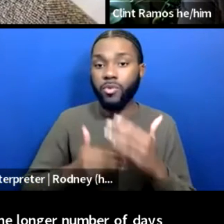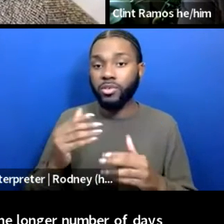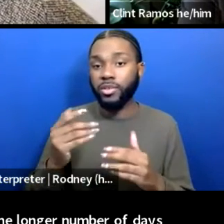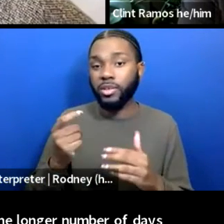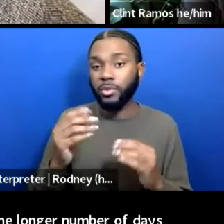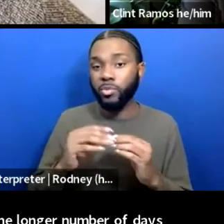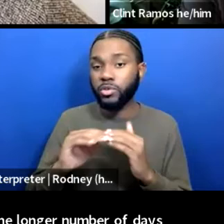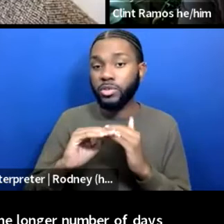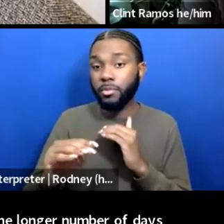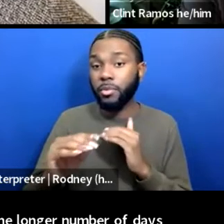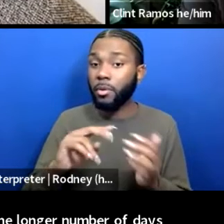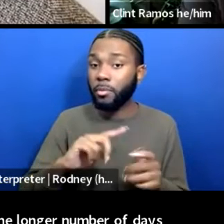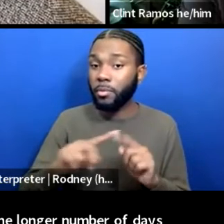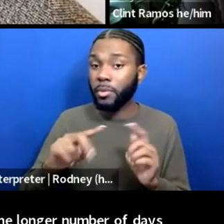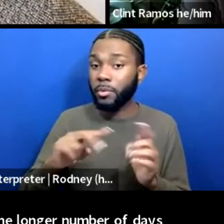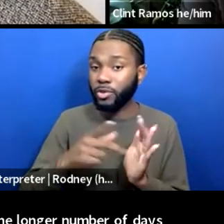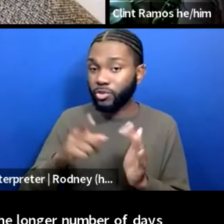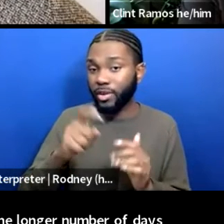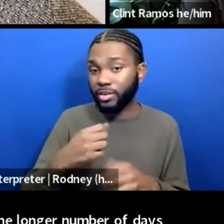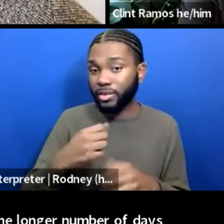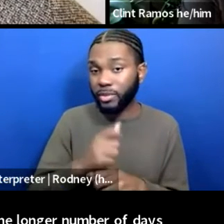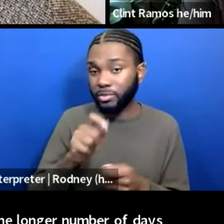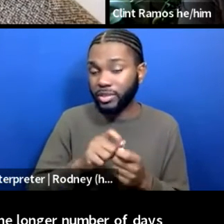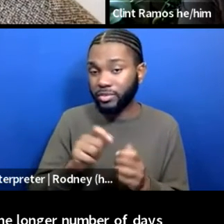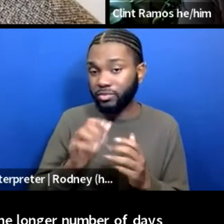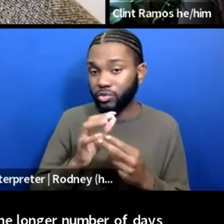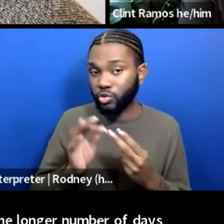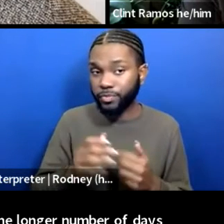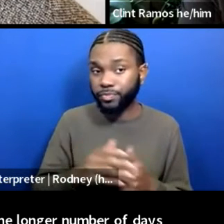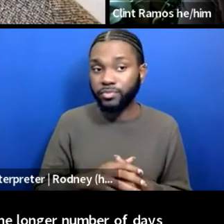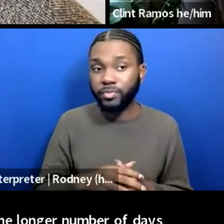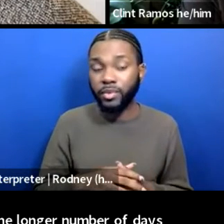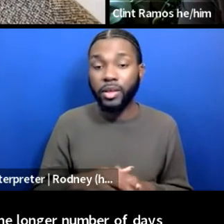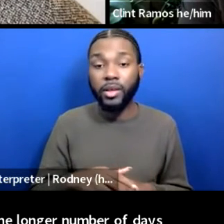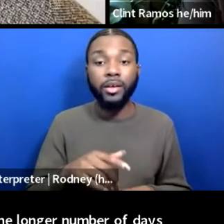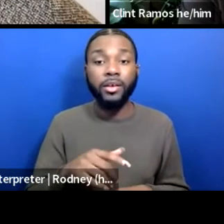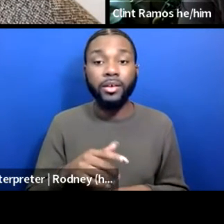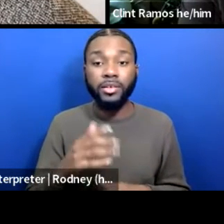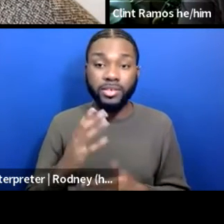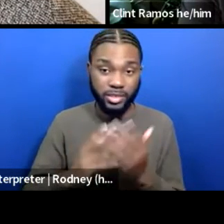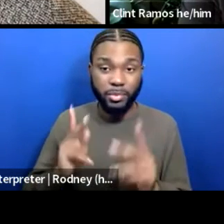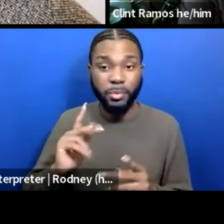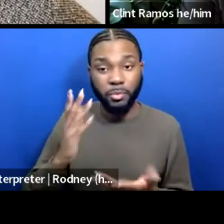when people say, but I might, I might make slightly less money if I do it that way.